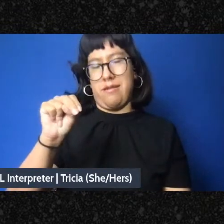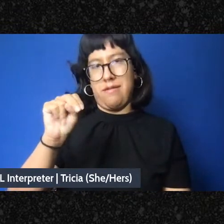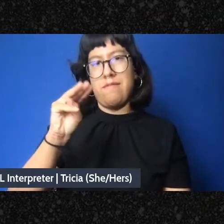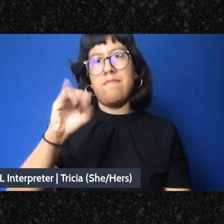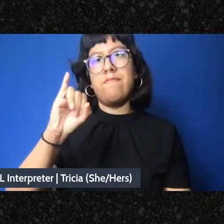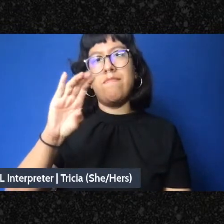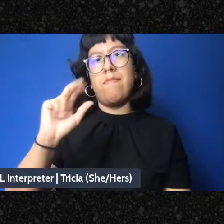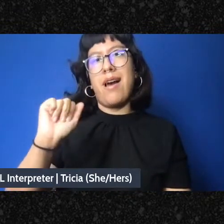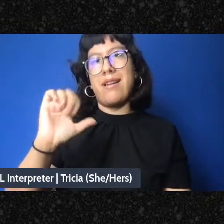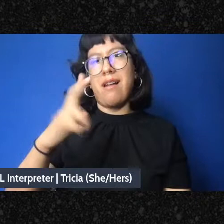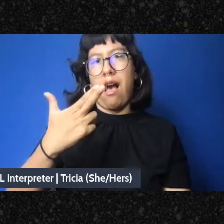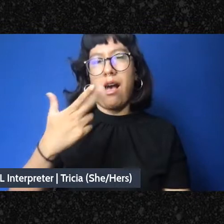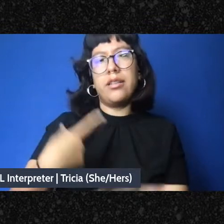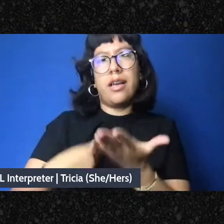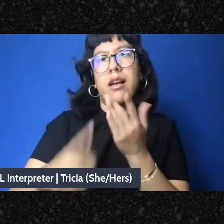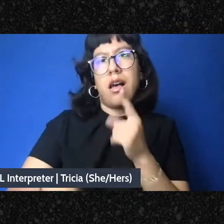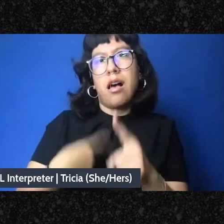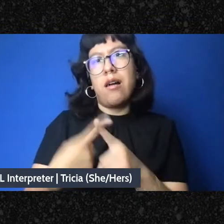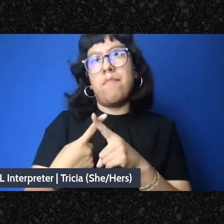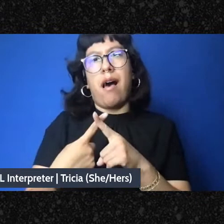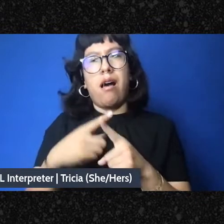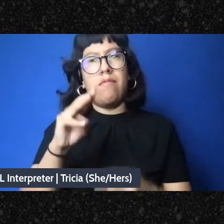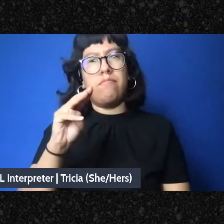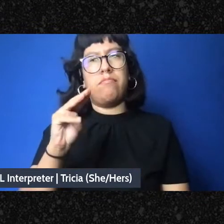of Marxist form analysis.